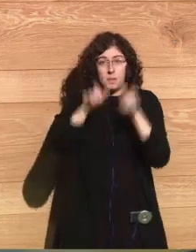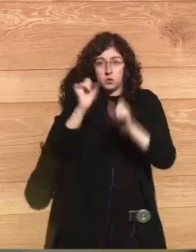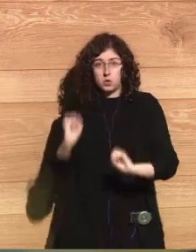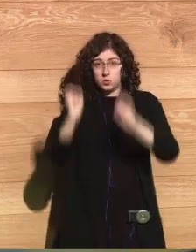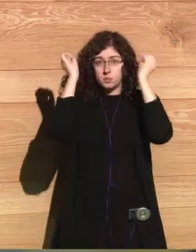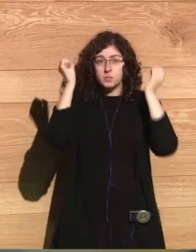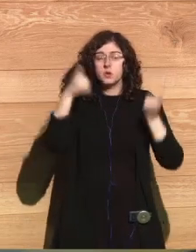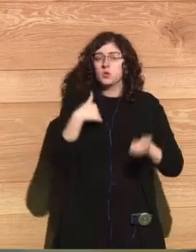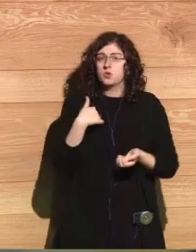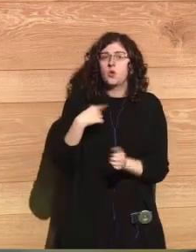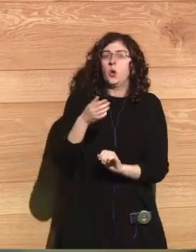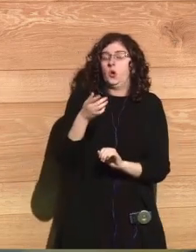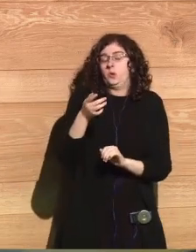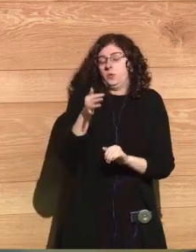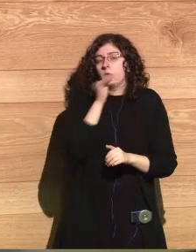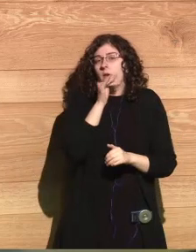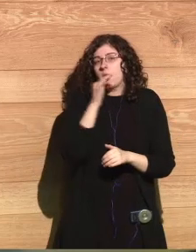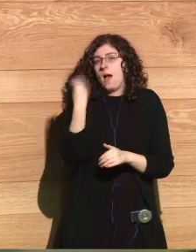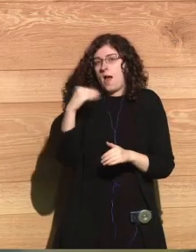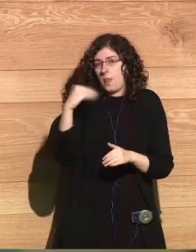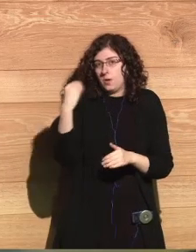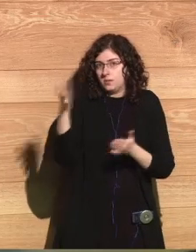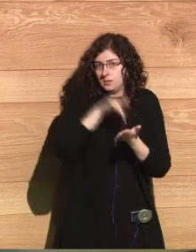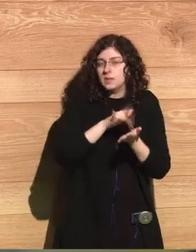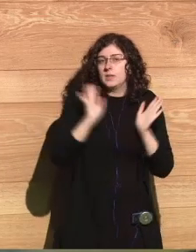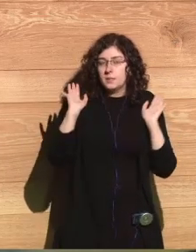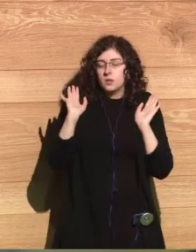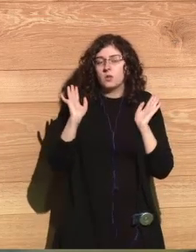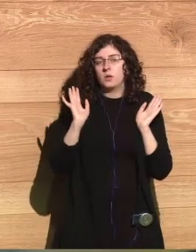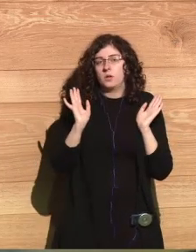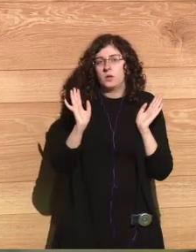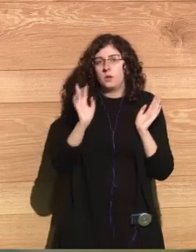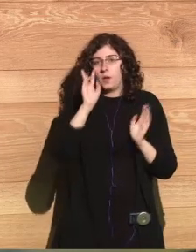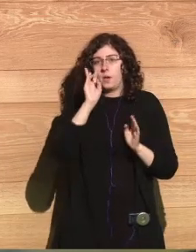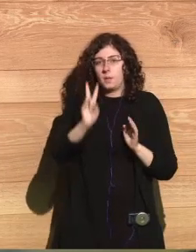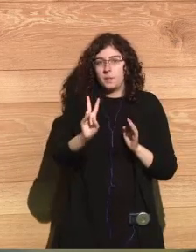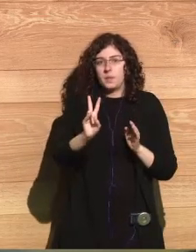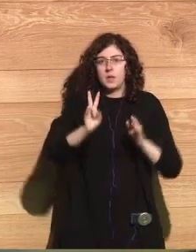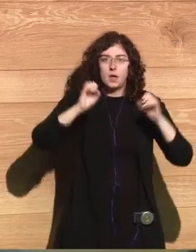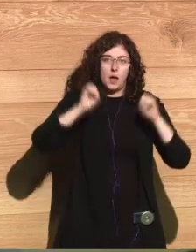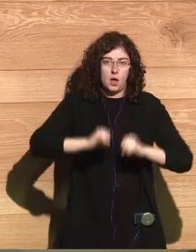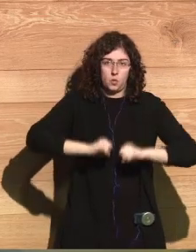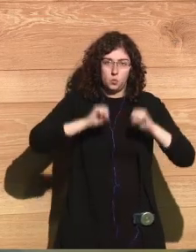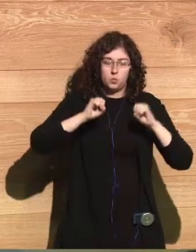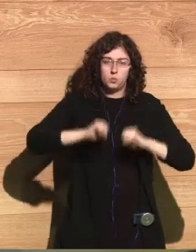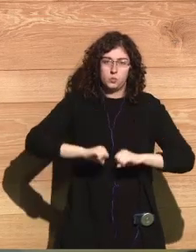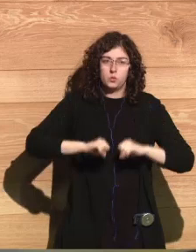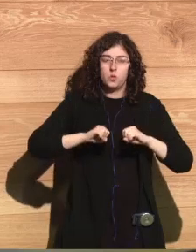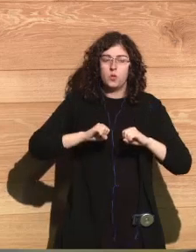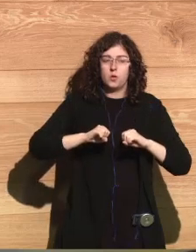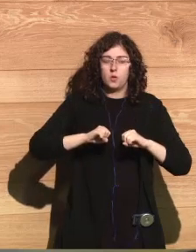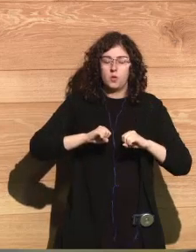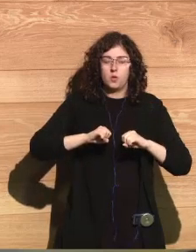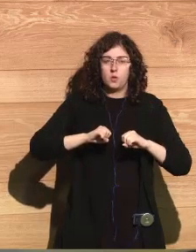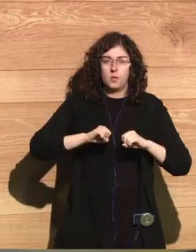I watched adults struggling with this process of reaching their goal.